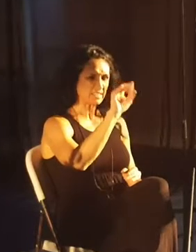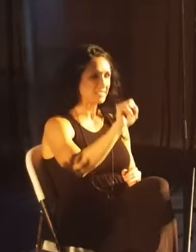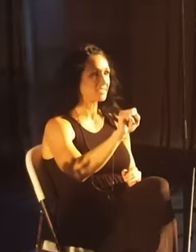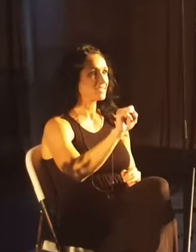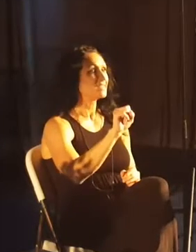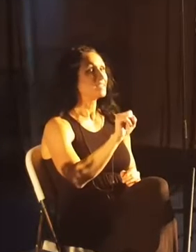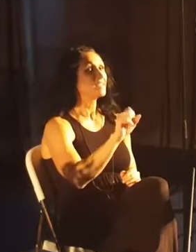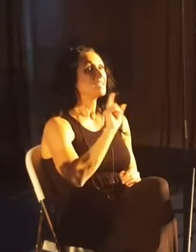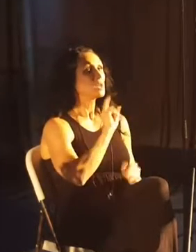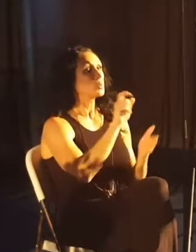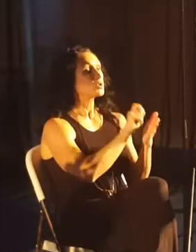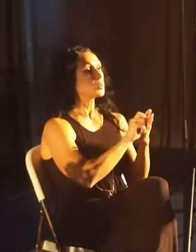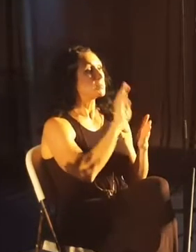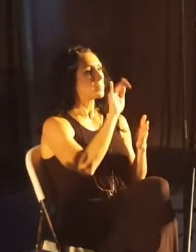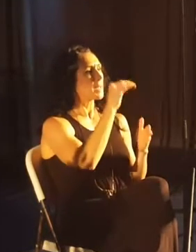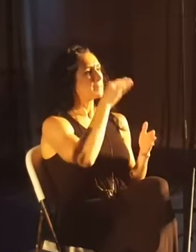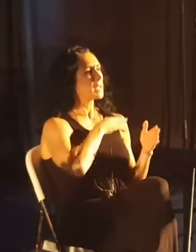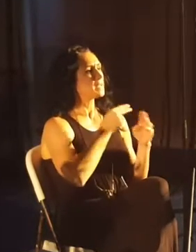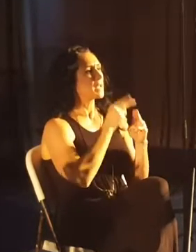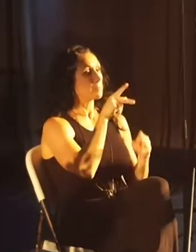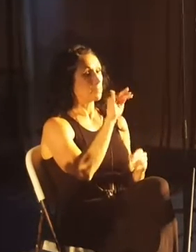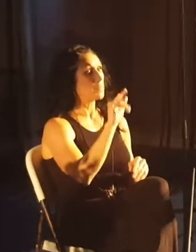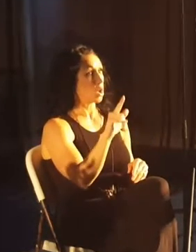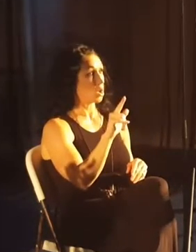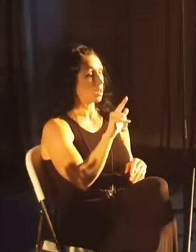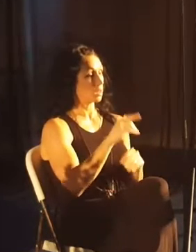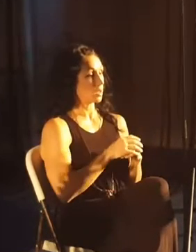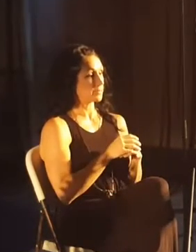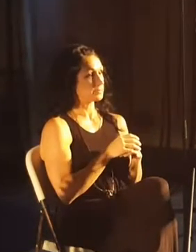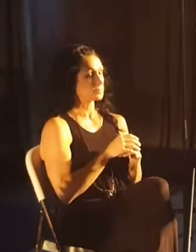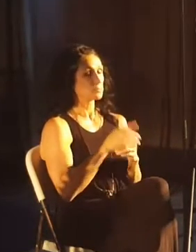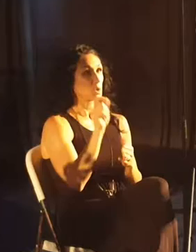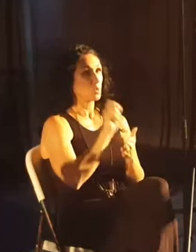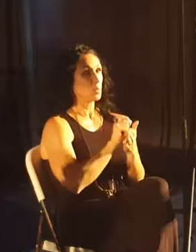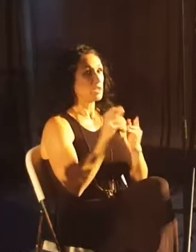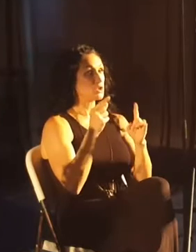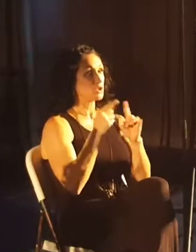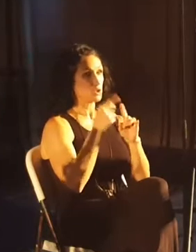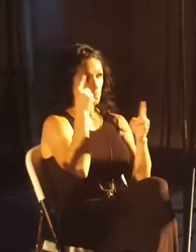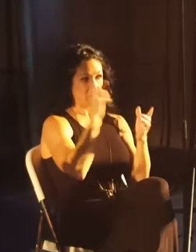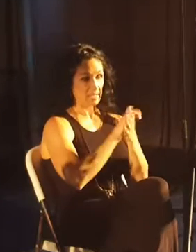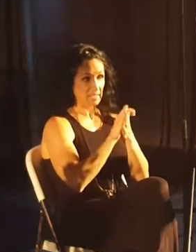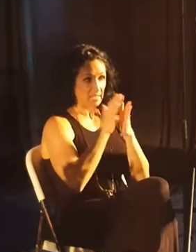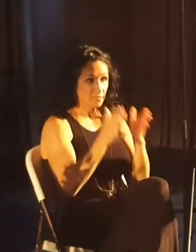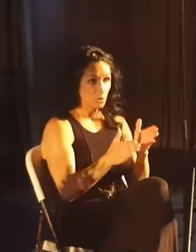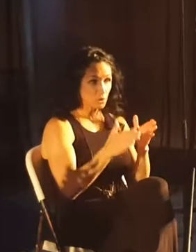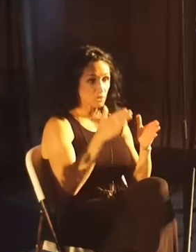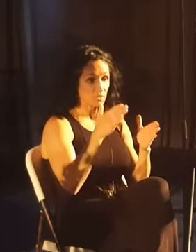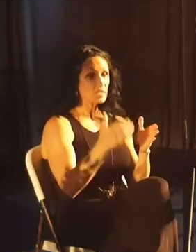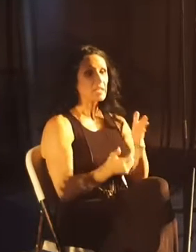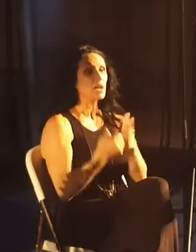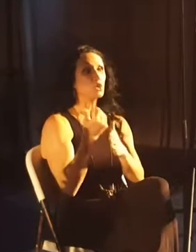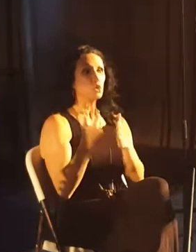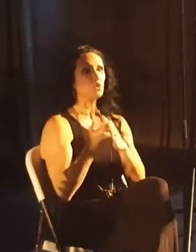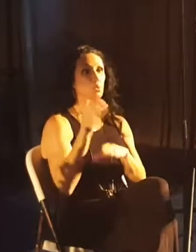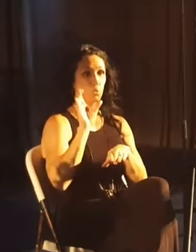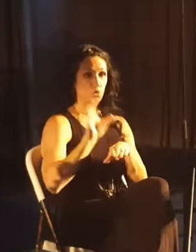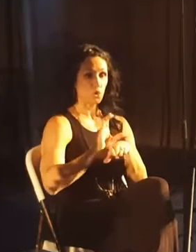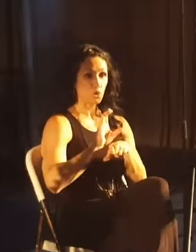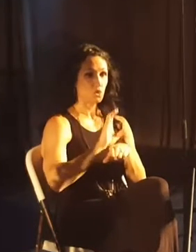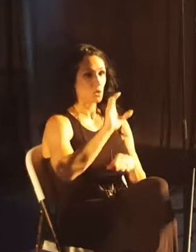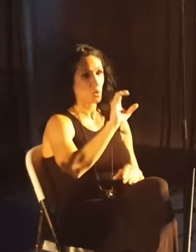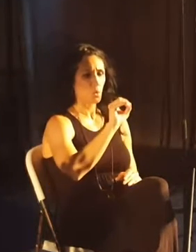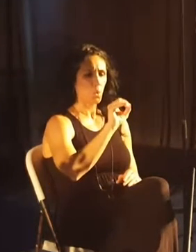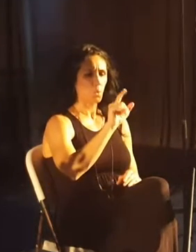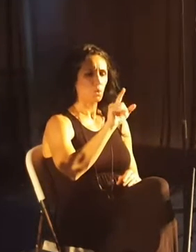Testament. It was written by a man named Paul. It was written to believers in a new church in